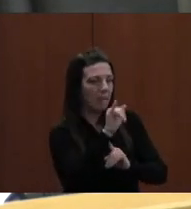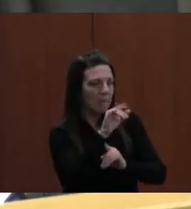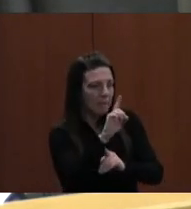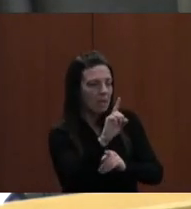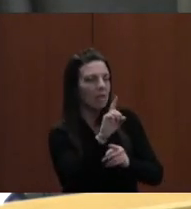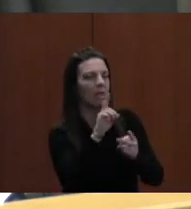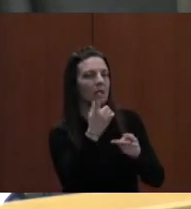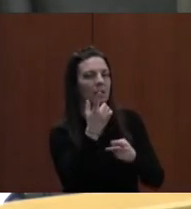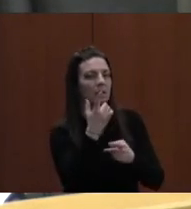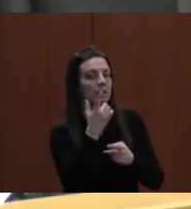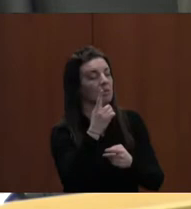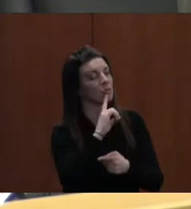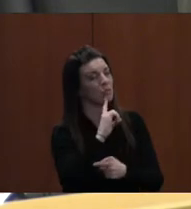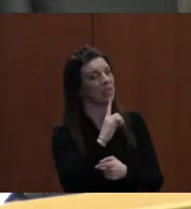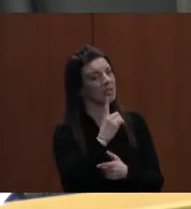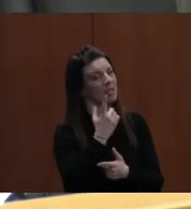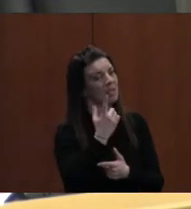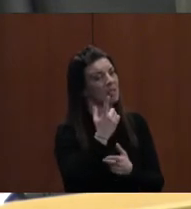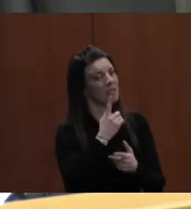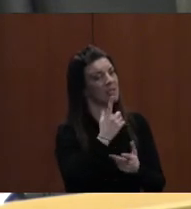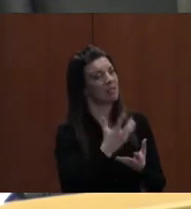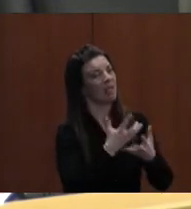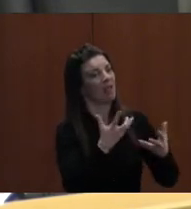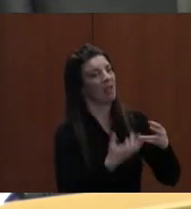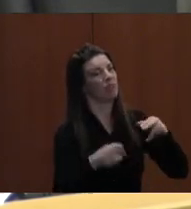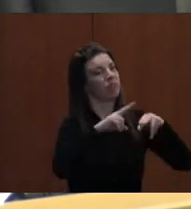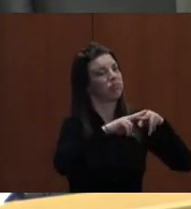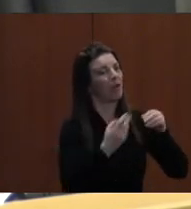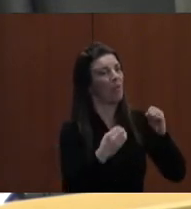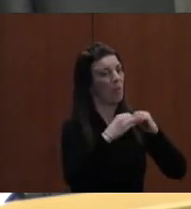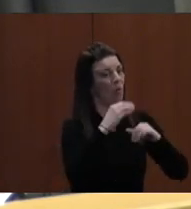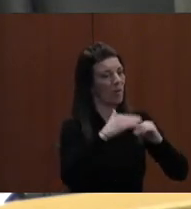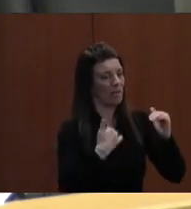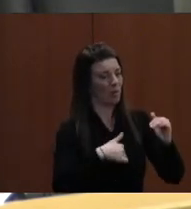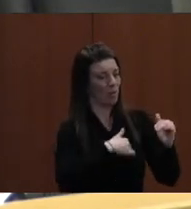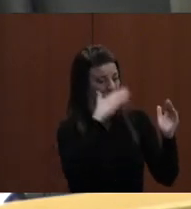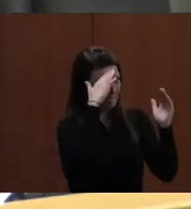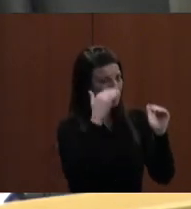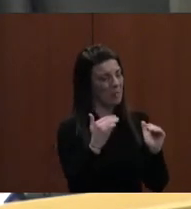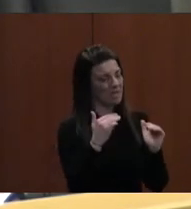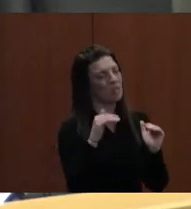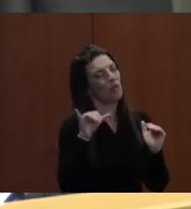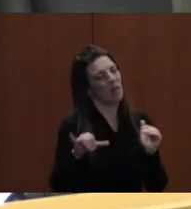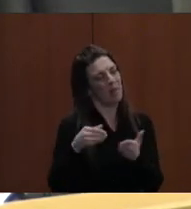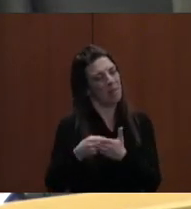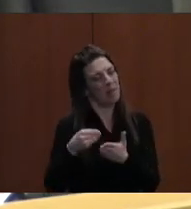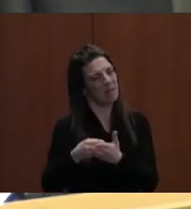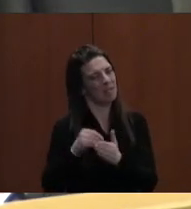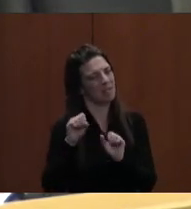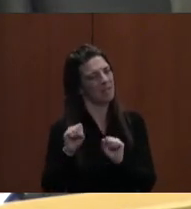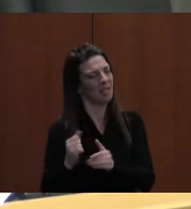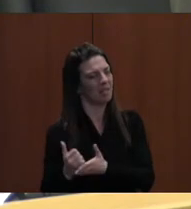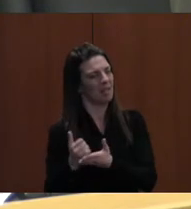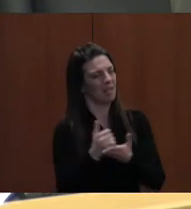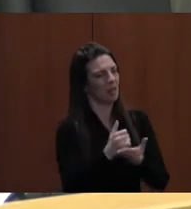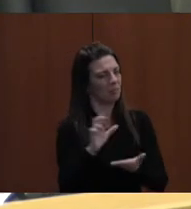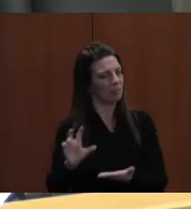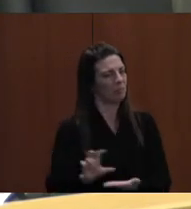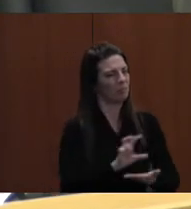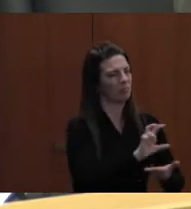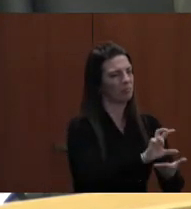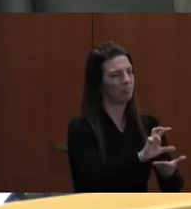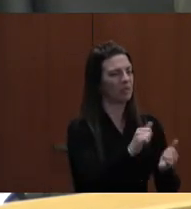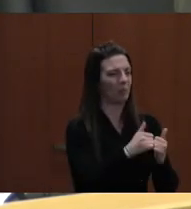% higher than what we'd anticipated them being. So they're going to actually create a bridge for us right now with a lack of CIP